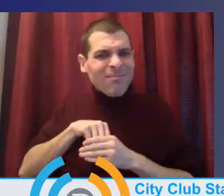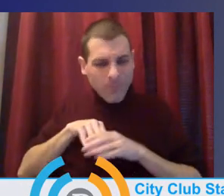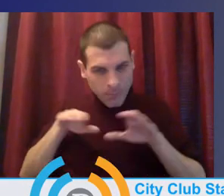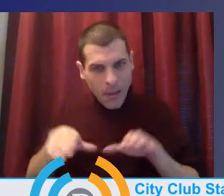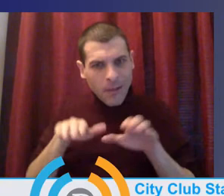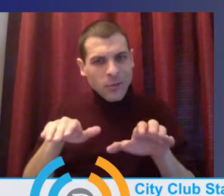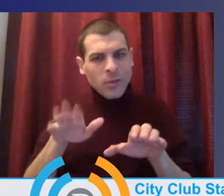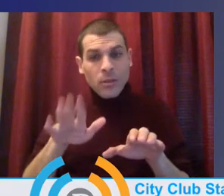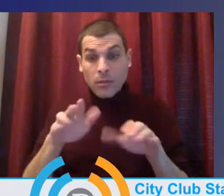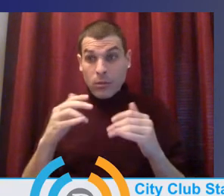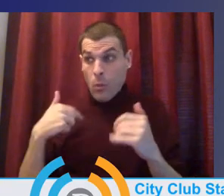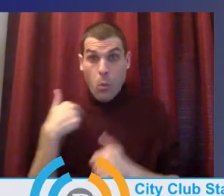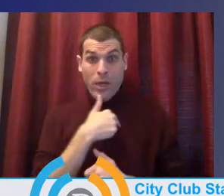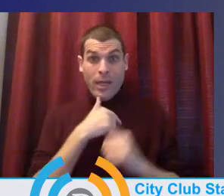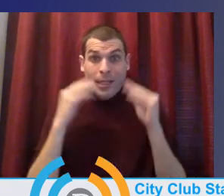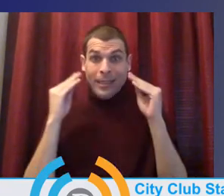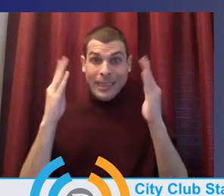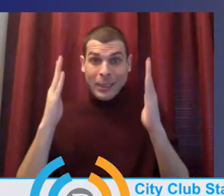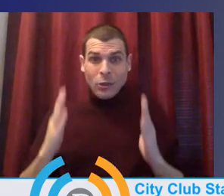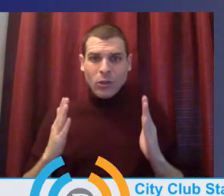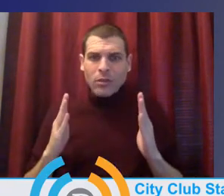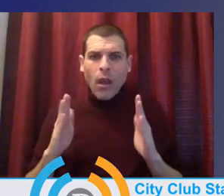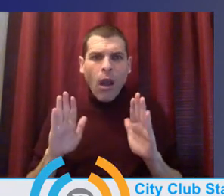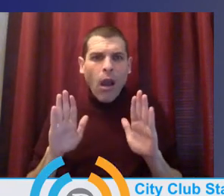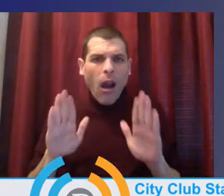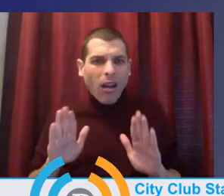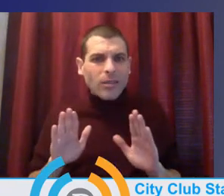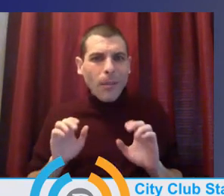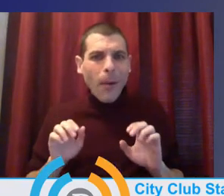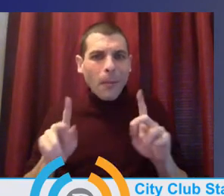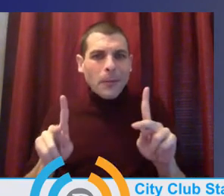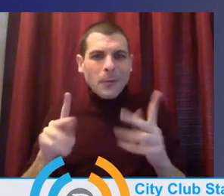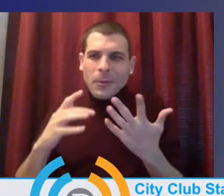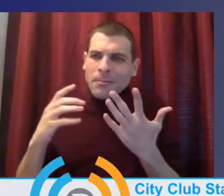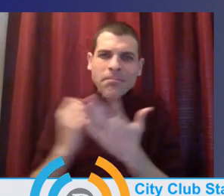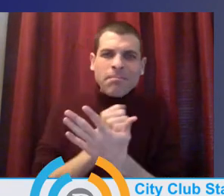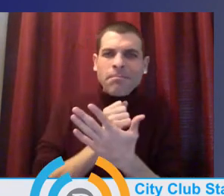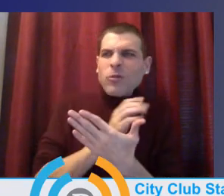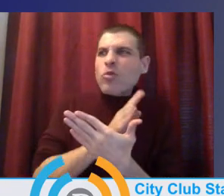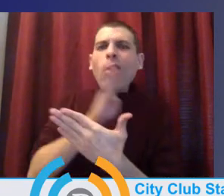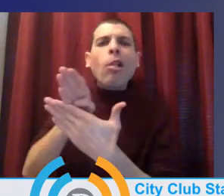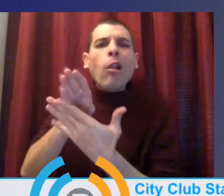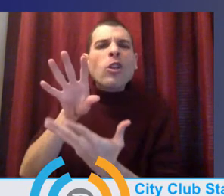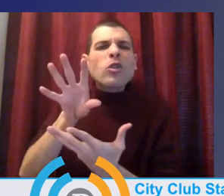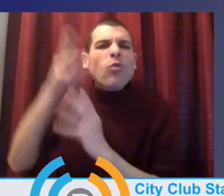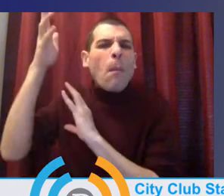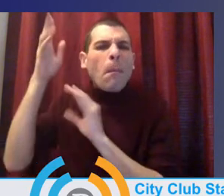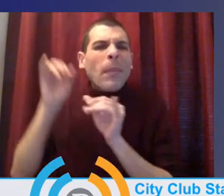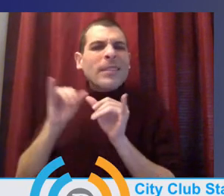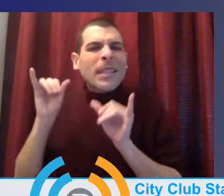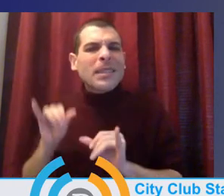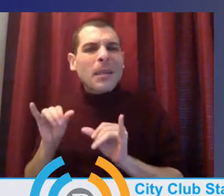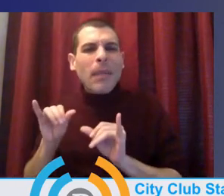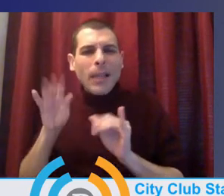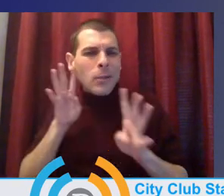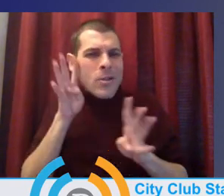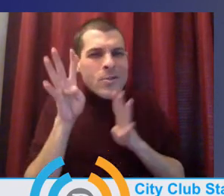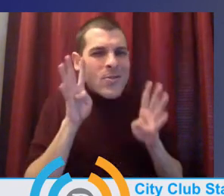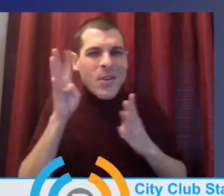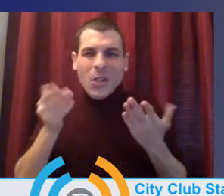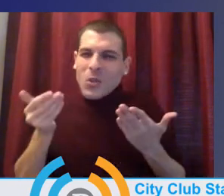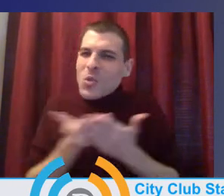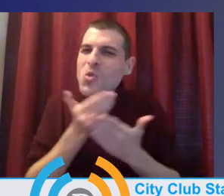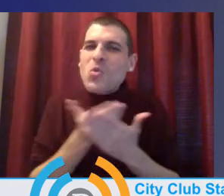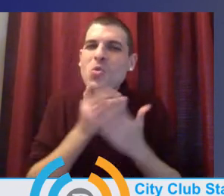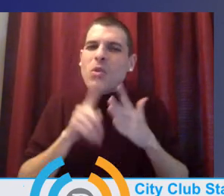have at this moment to disrupt these systems, welcome in our partners in our community, and to lean in into these racial equity,